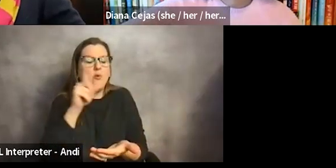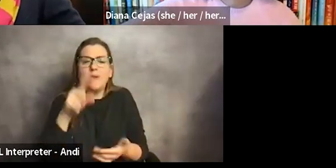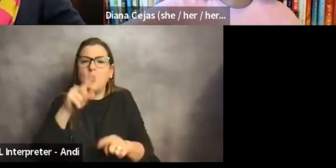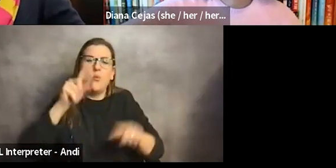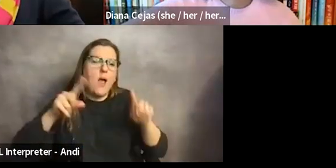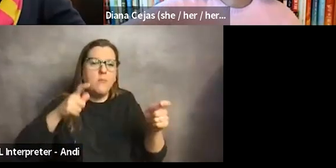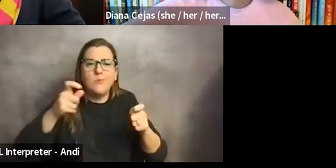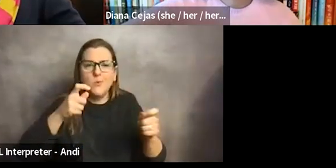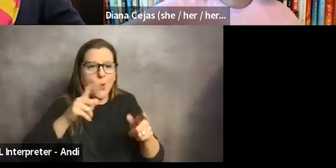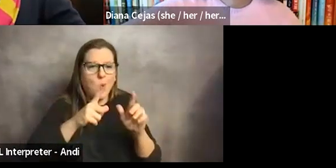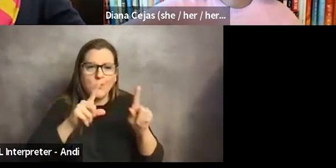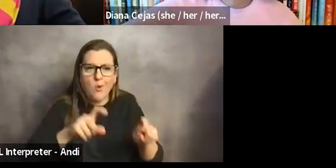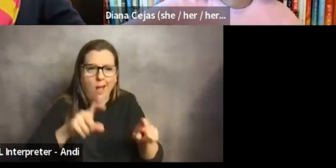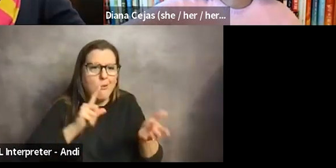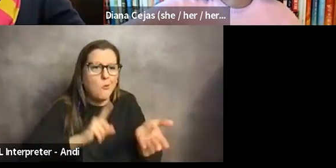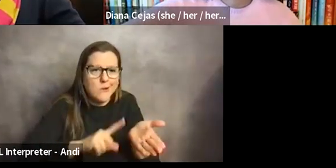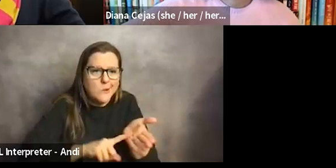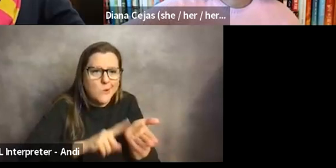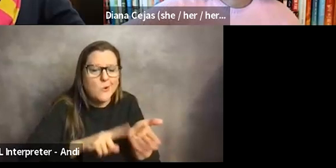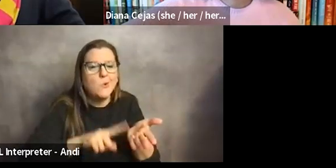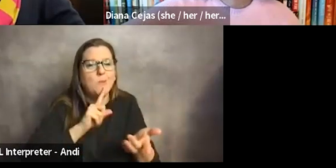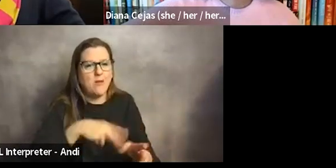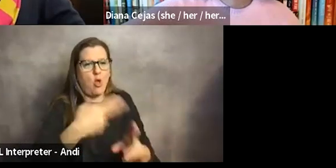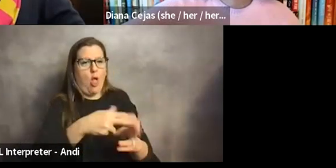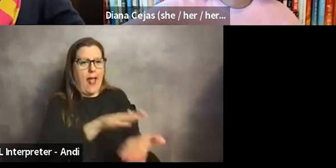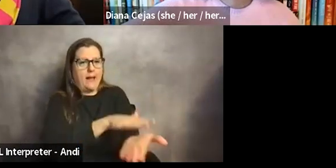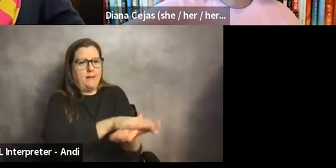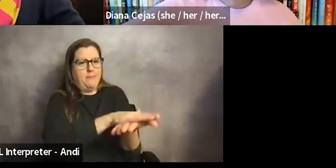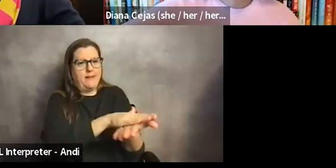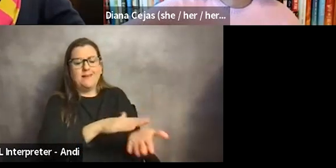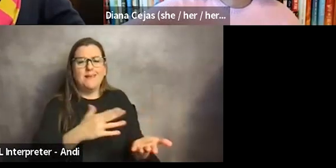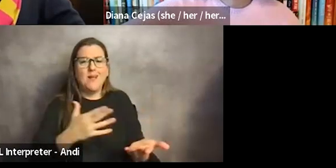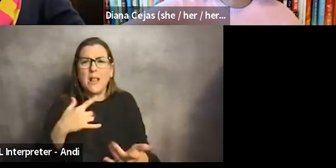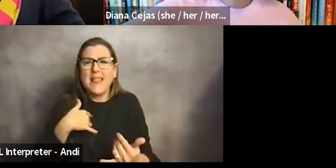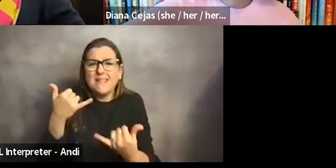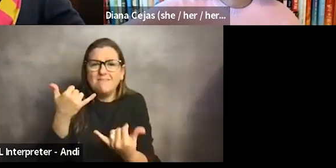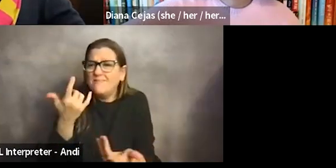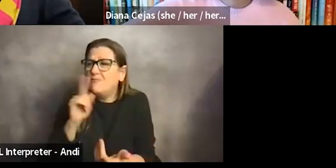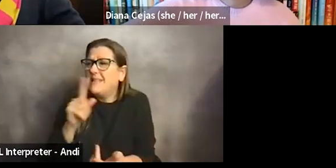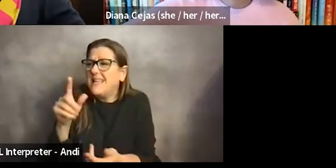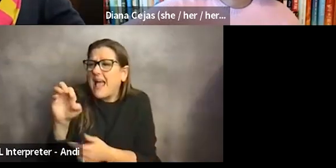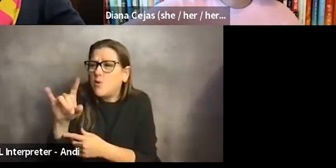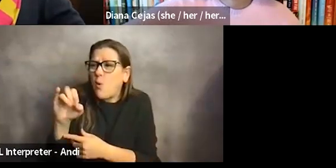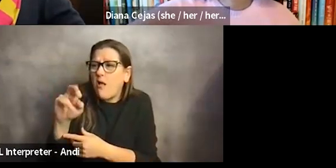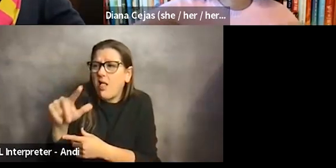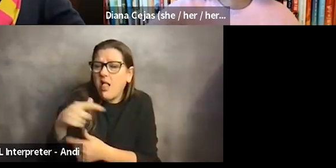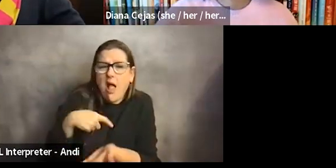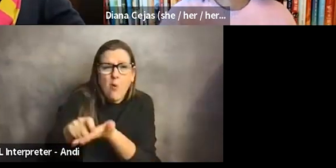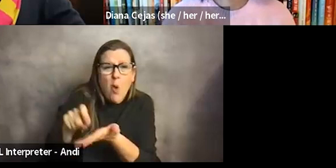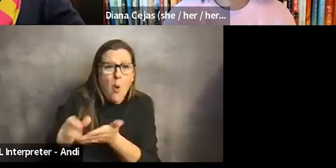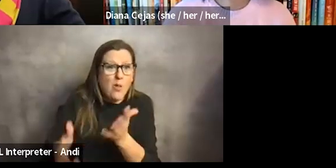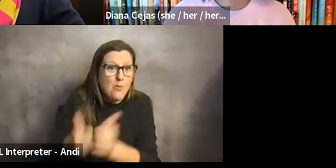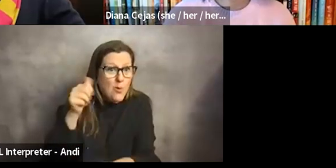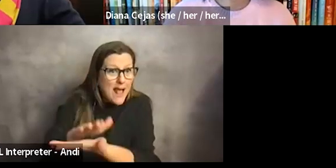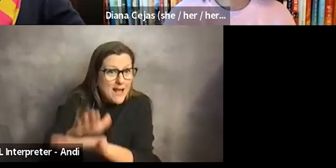an academic. Um, you know, I've had that silly little editorial I wrote or that editorial I wrote that was, you know, not the most academic thing